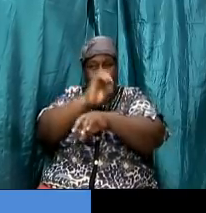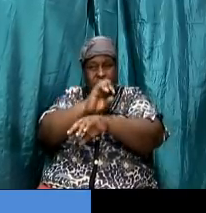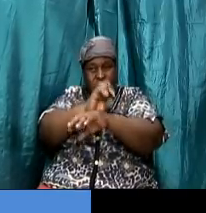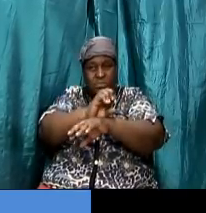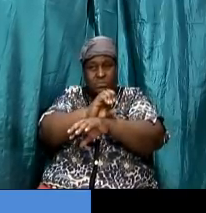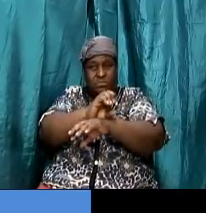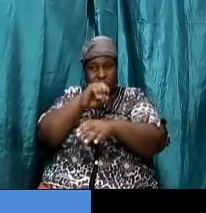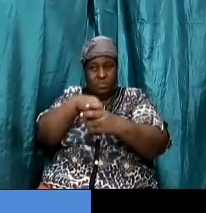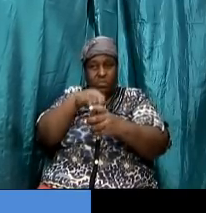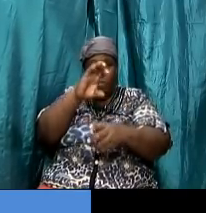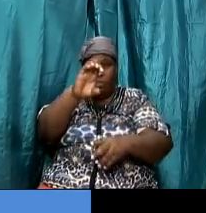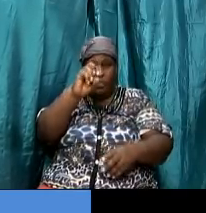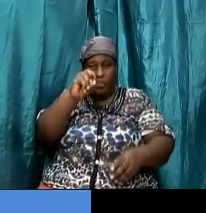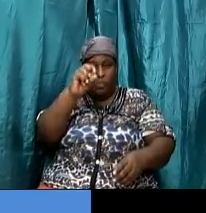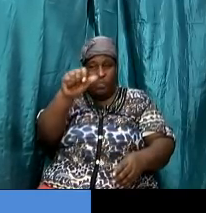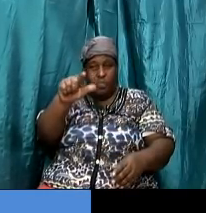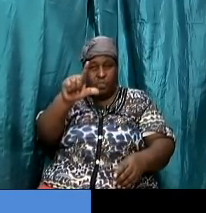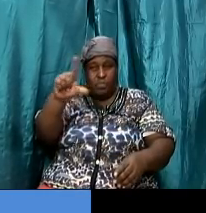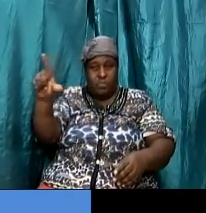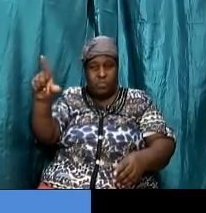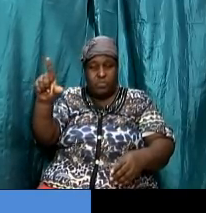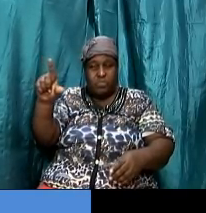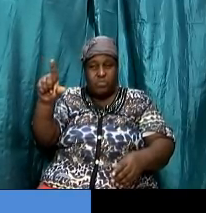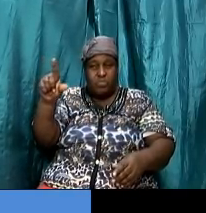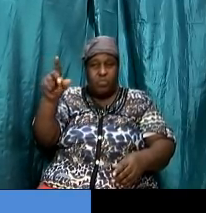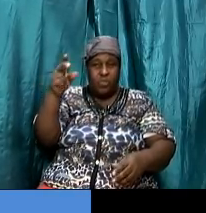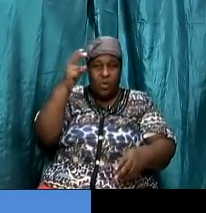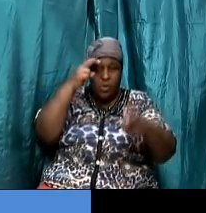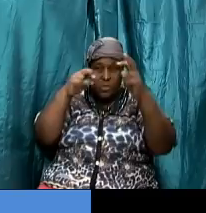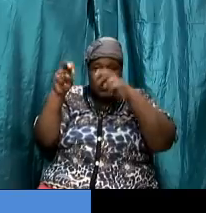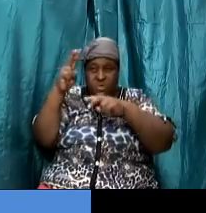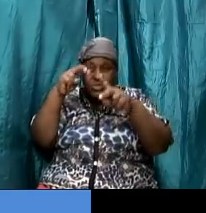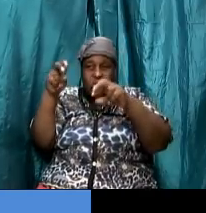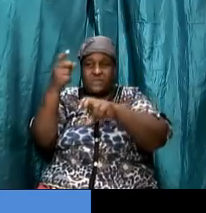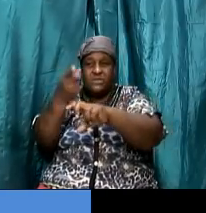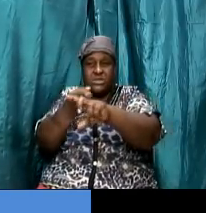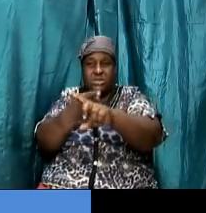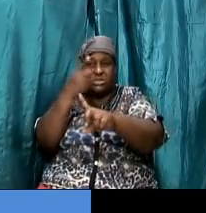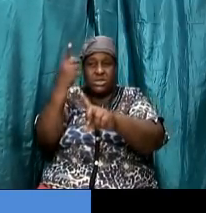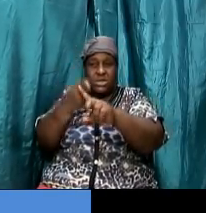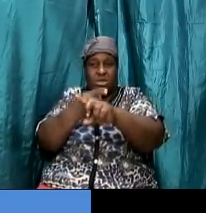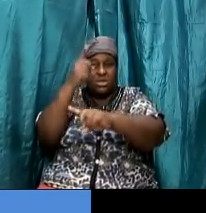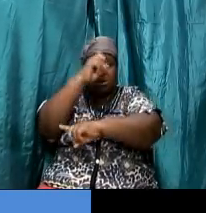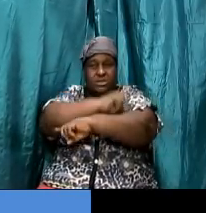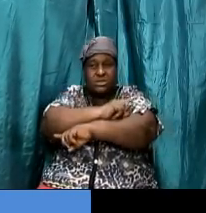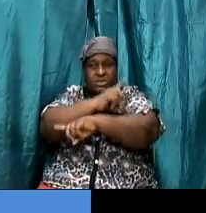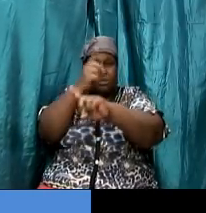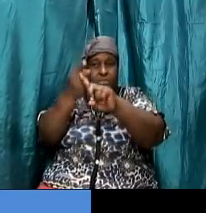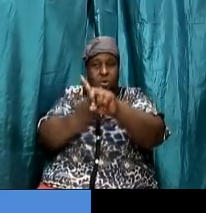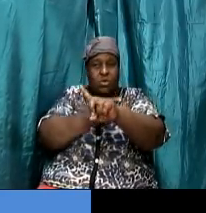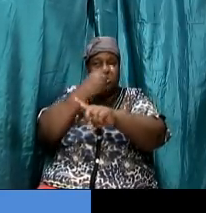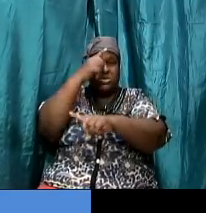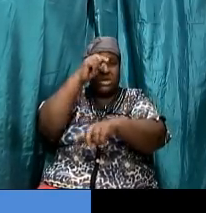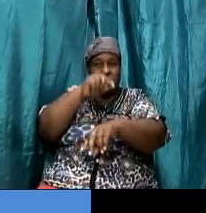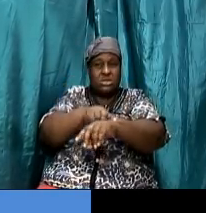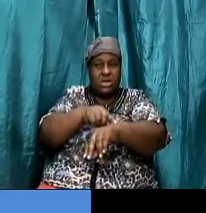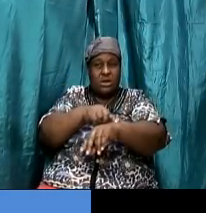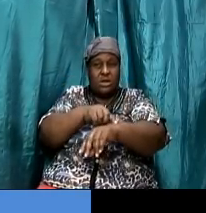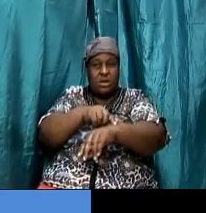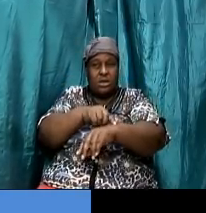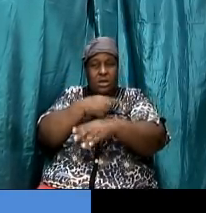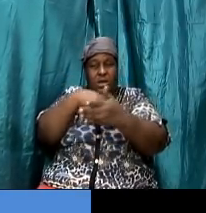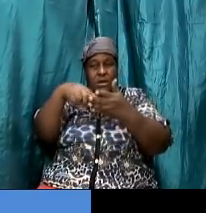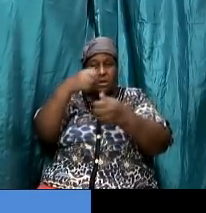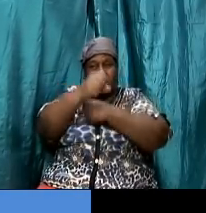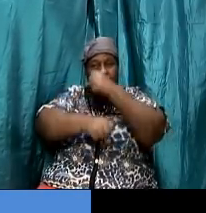galatians chapter 4 and verse 10 he observed days and months and times and